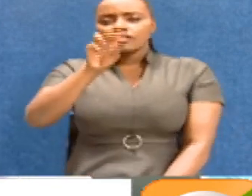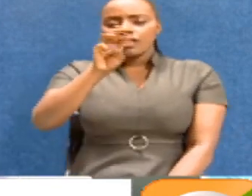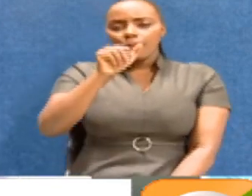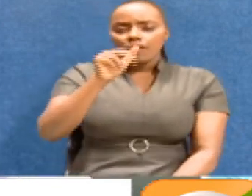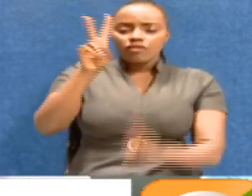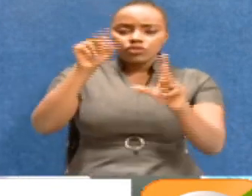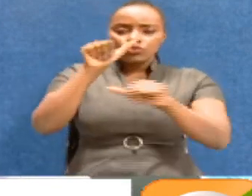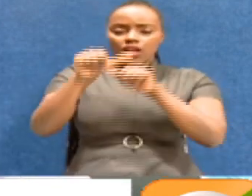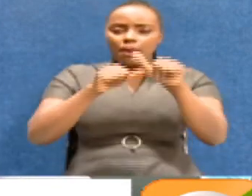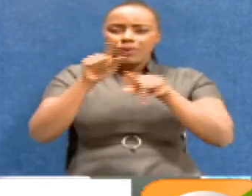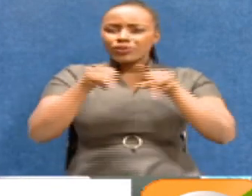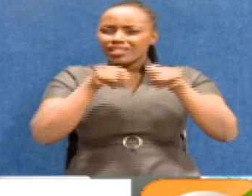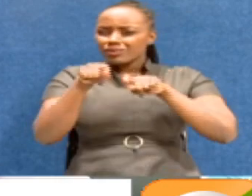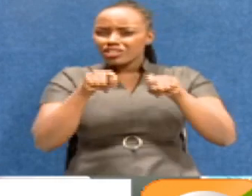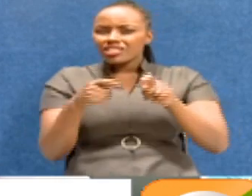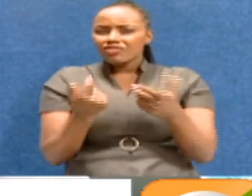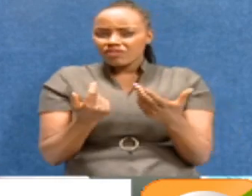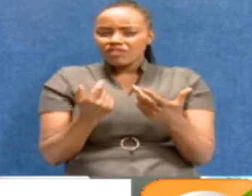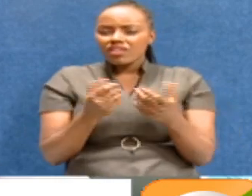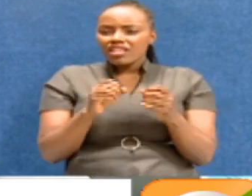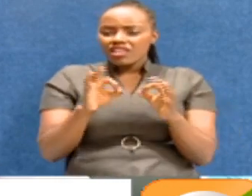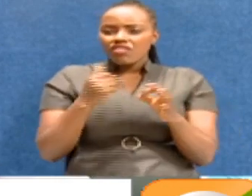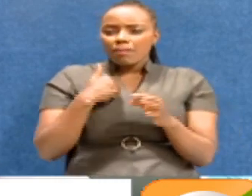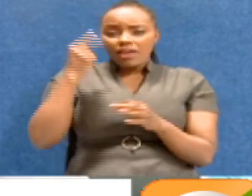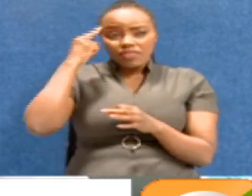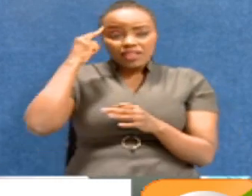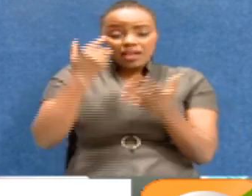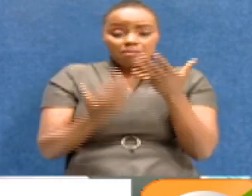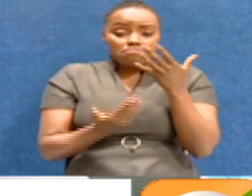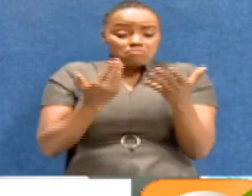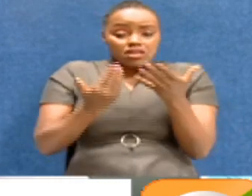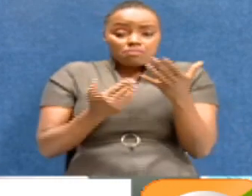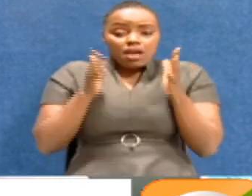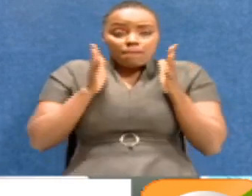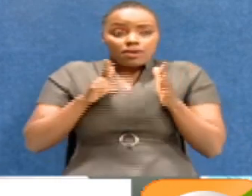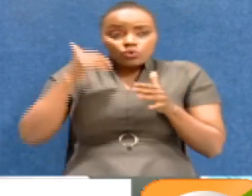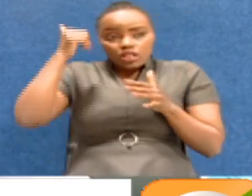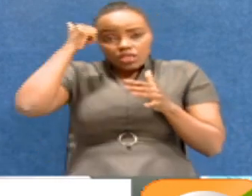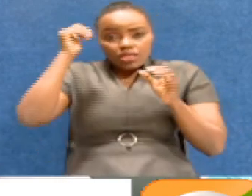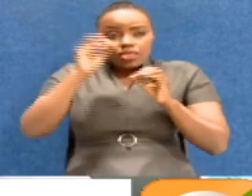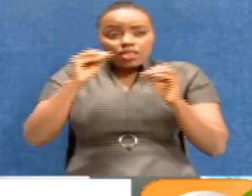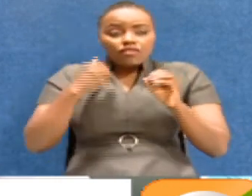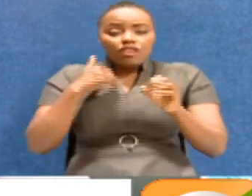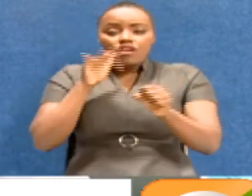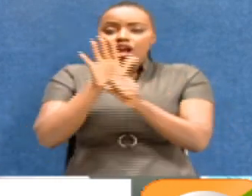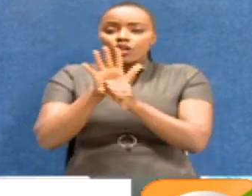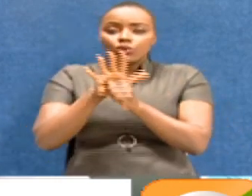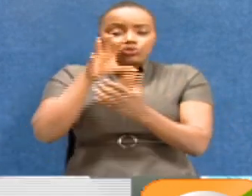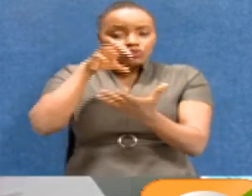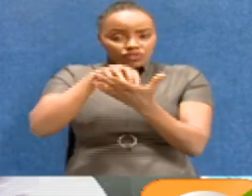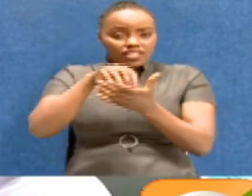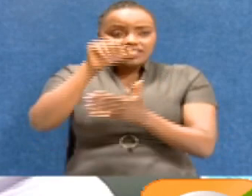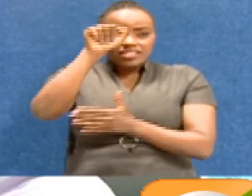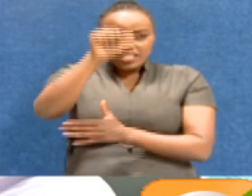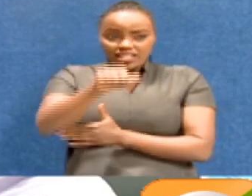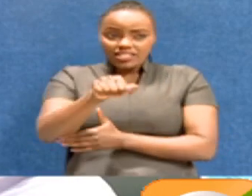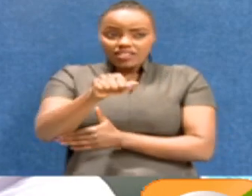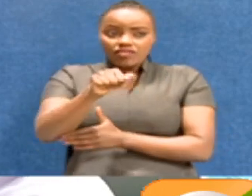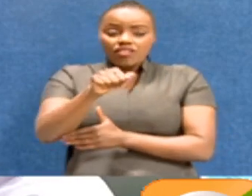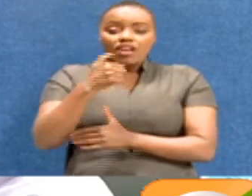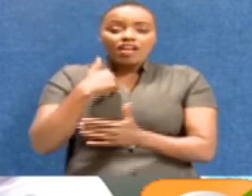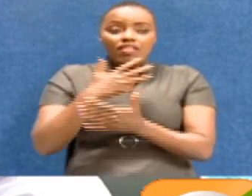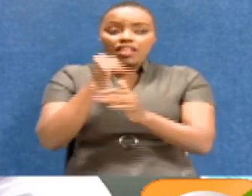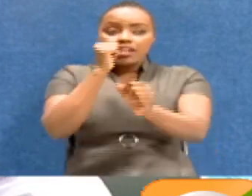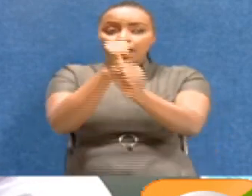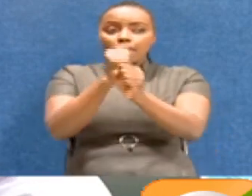of administration. Correct me if I'm thinking like a layman here. We still have a lot of backlog of cases. There was no